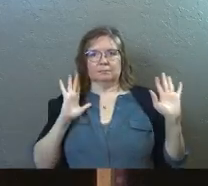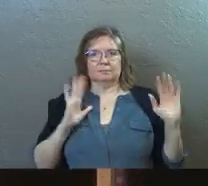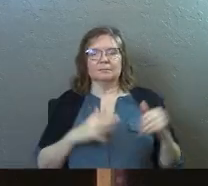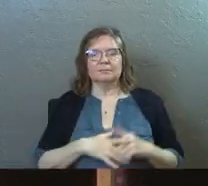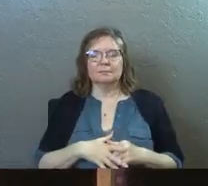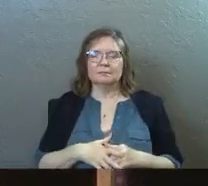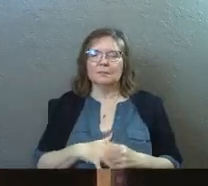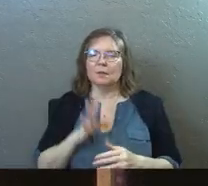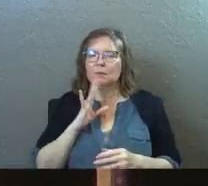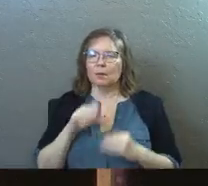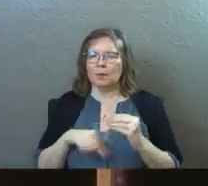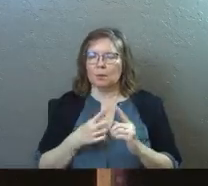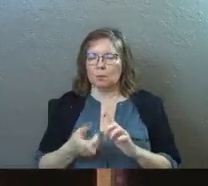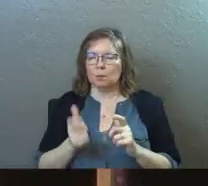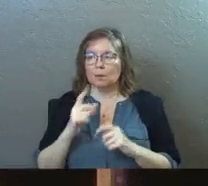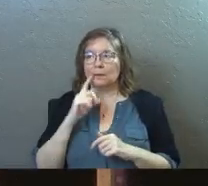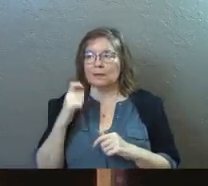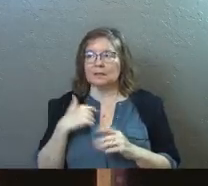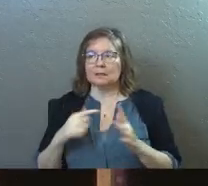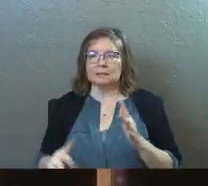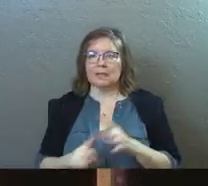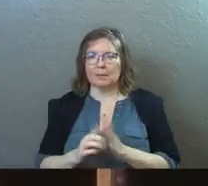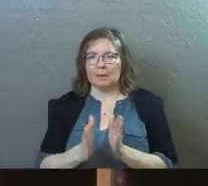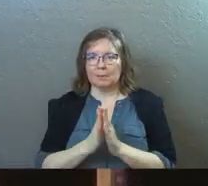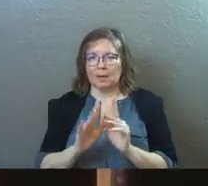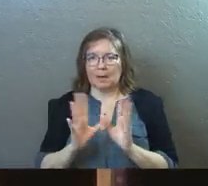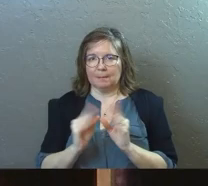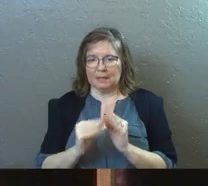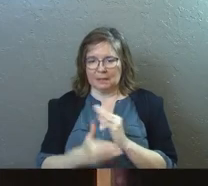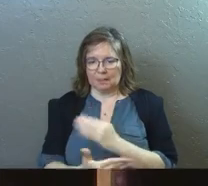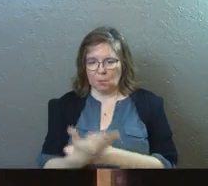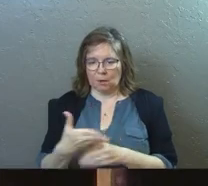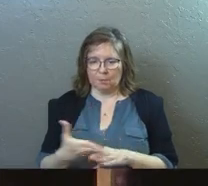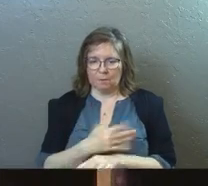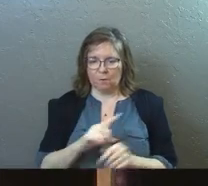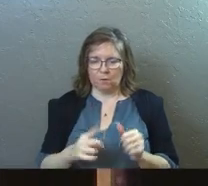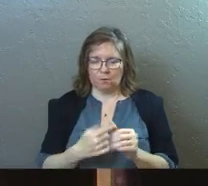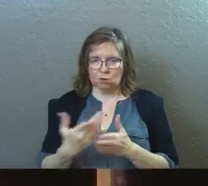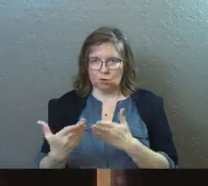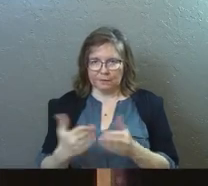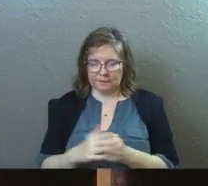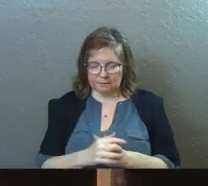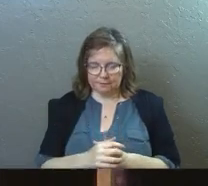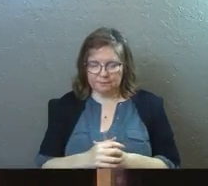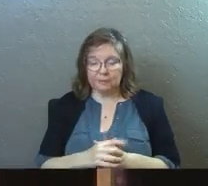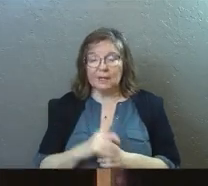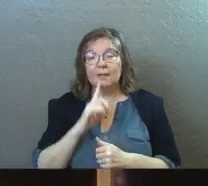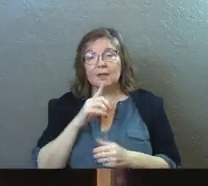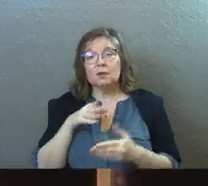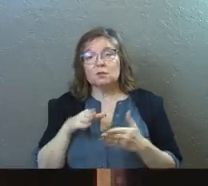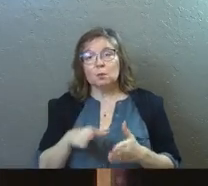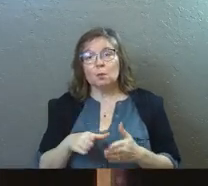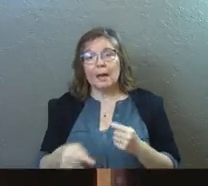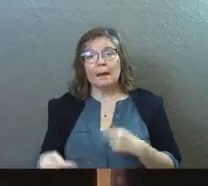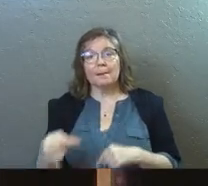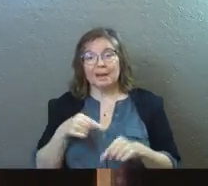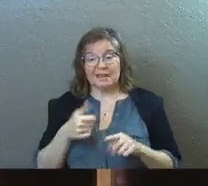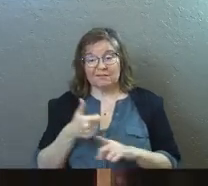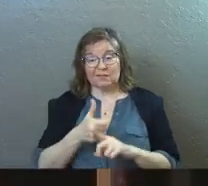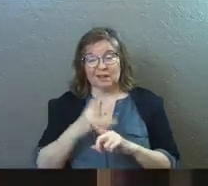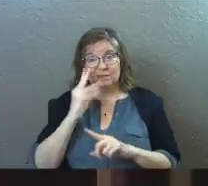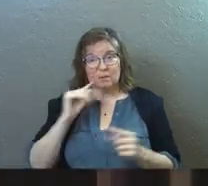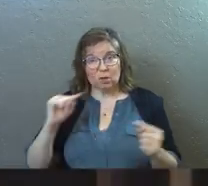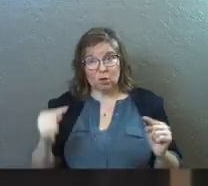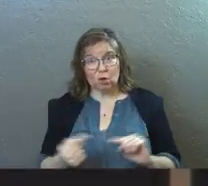Let me just talk about this real quick because this came up in our prayer meeting this morning before first service. There is a way back if you've been